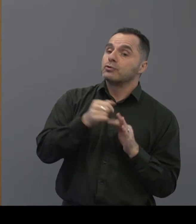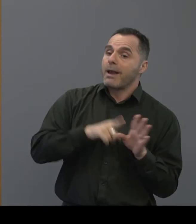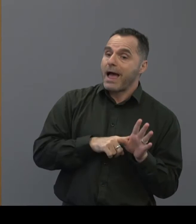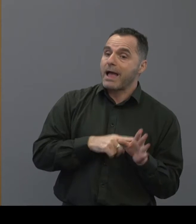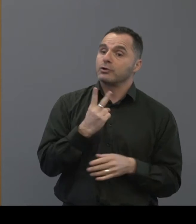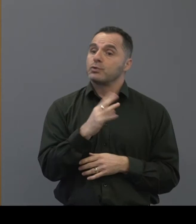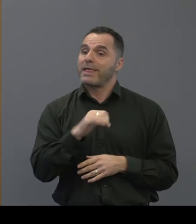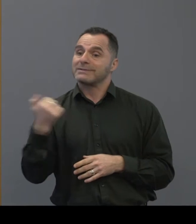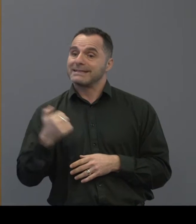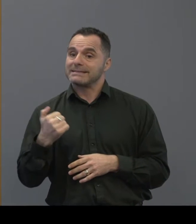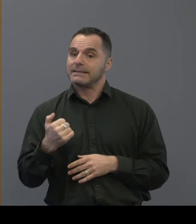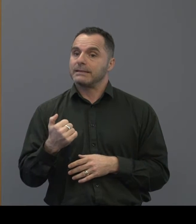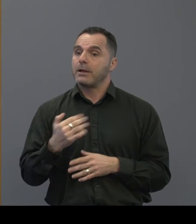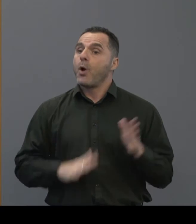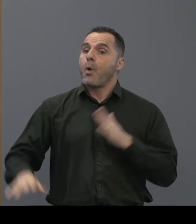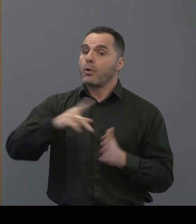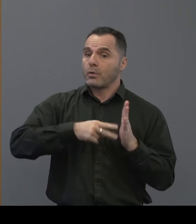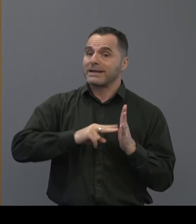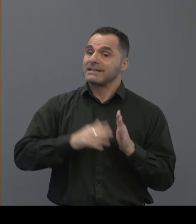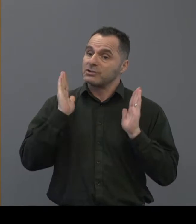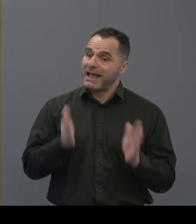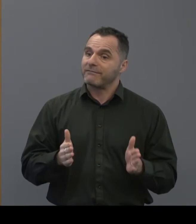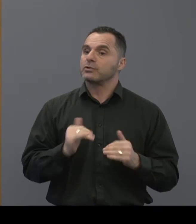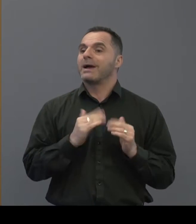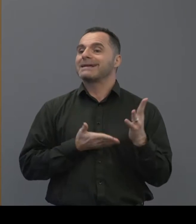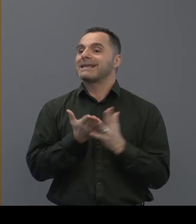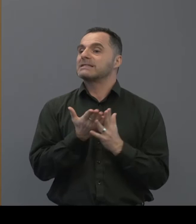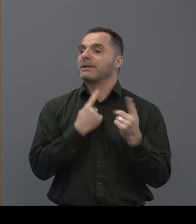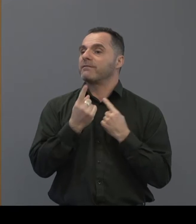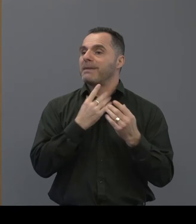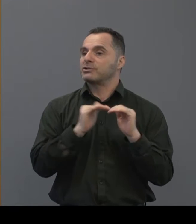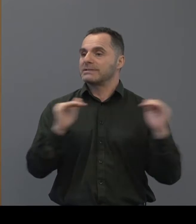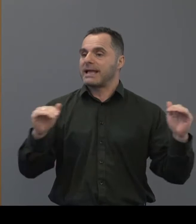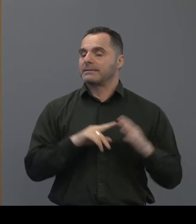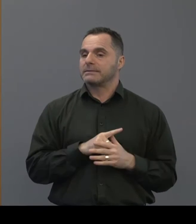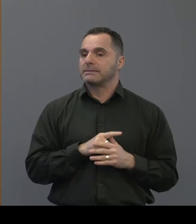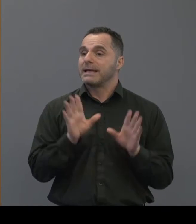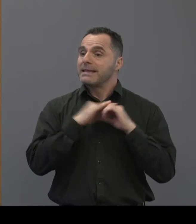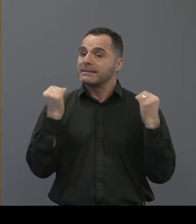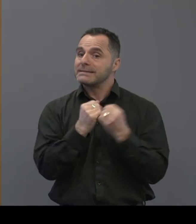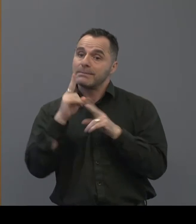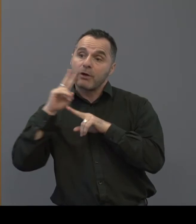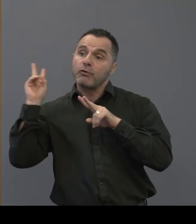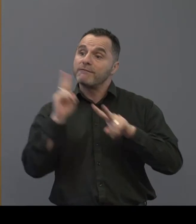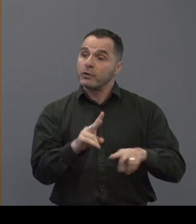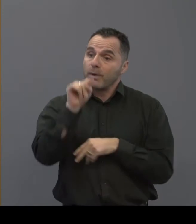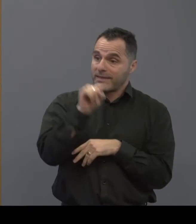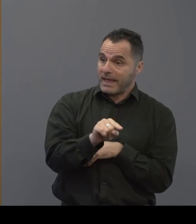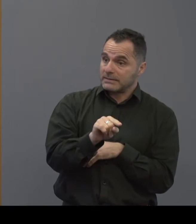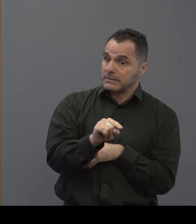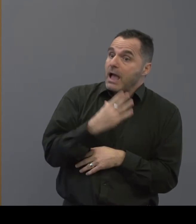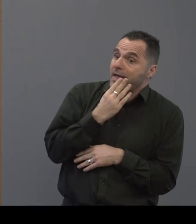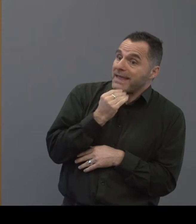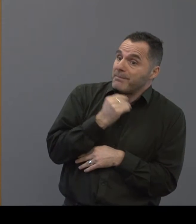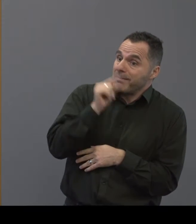that all organizations should have an accessible information standard and the the ais team are currently reviewing to see actually has it been implemented is it